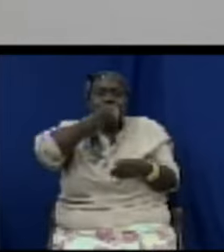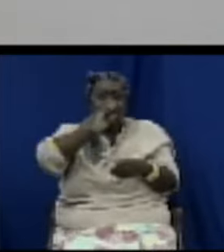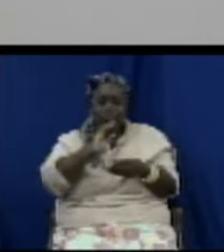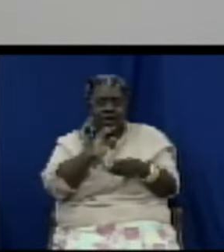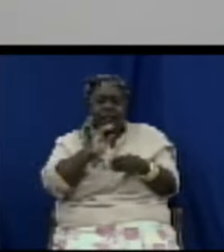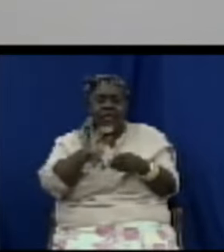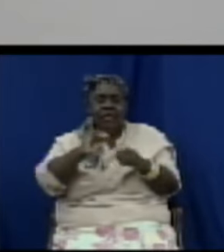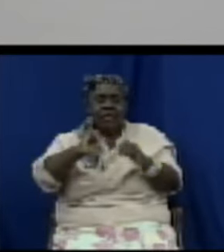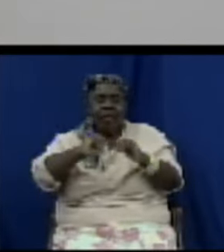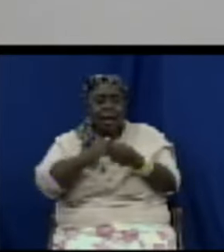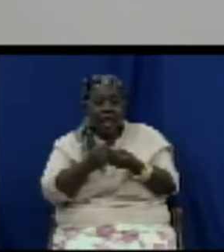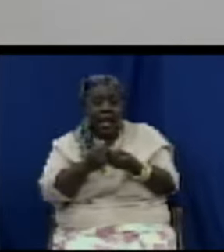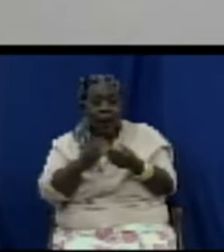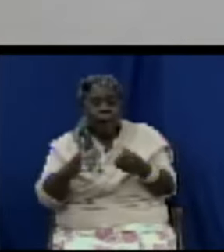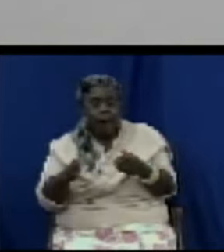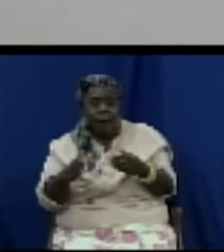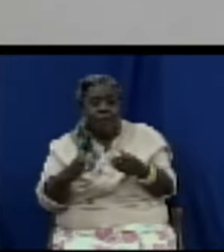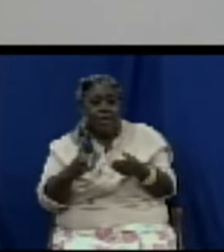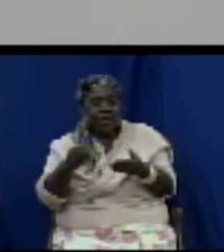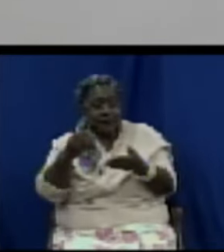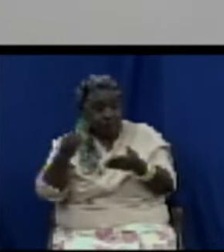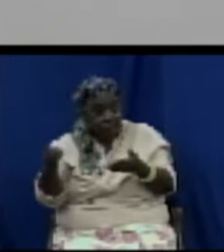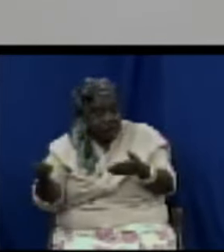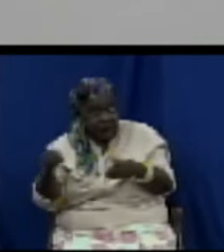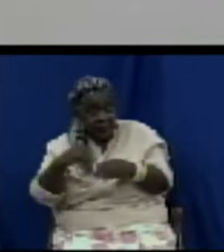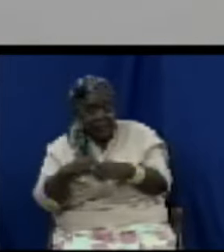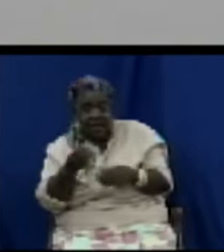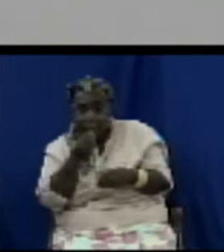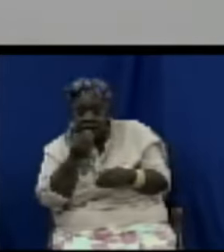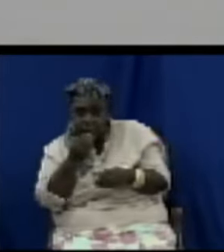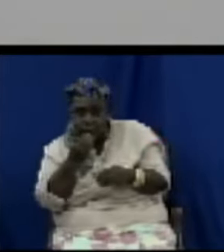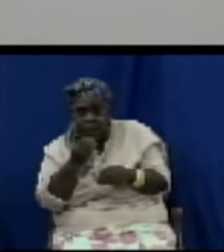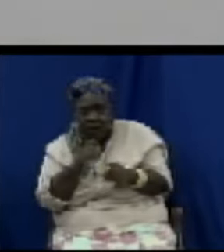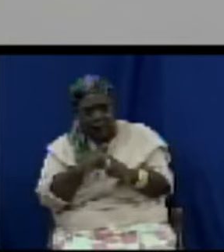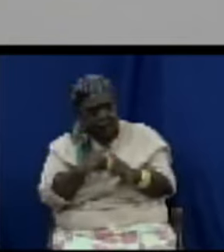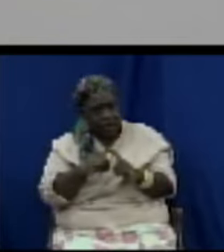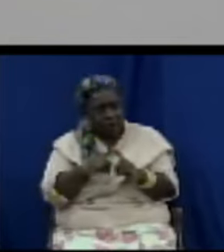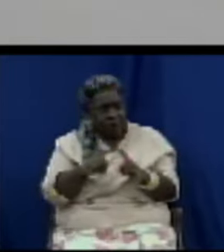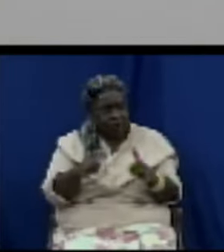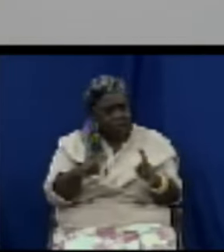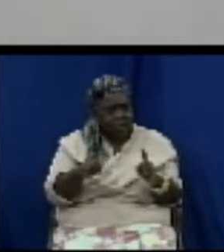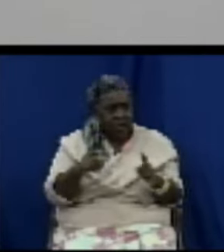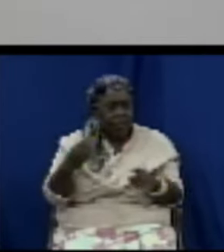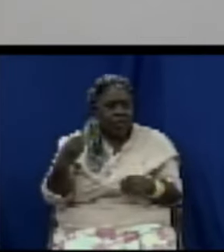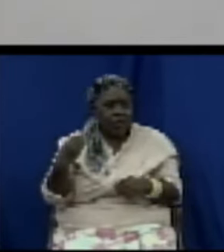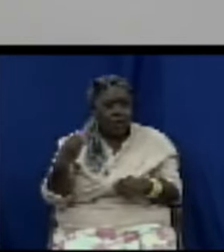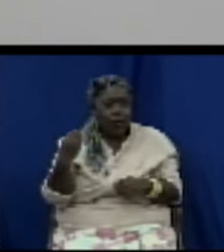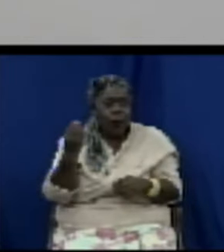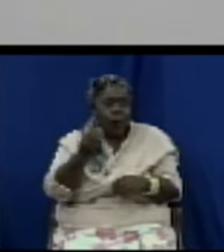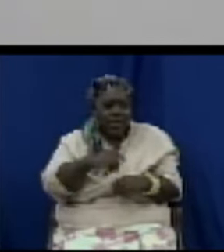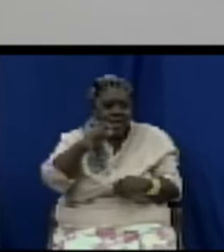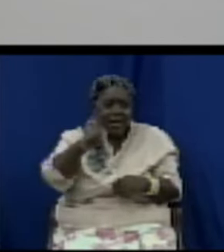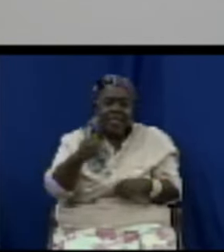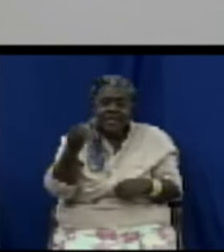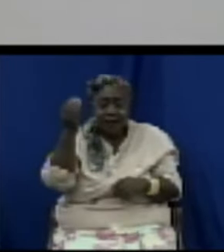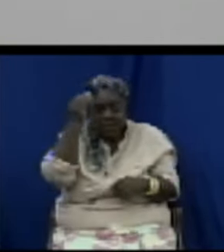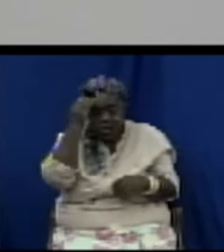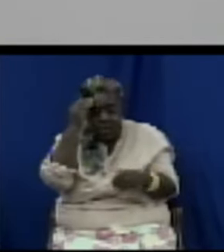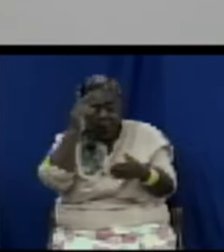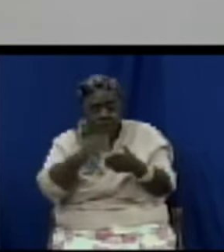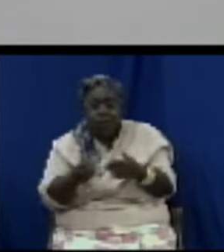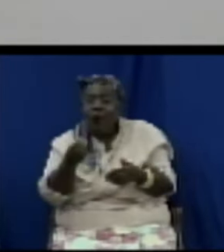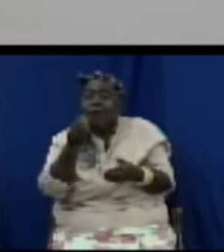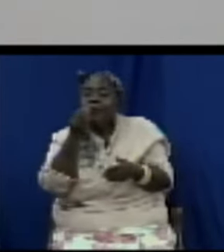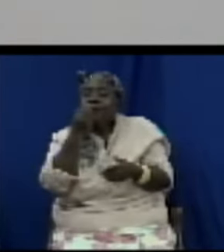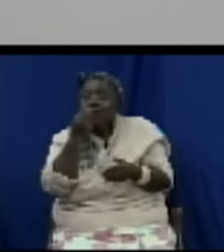etc everything that's in your food so you understand that what you're putting in your mouth is directly